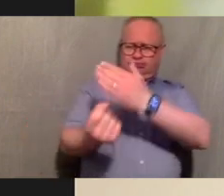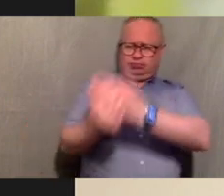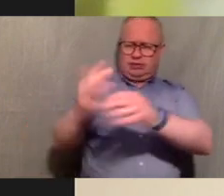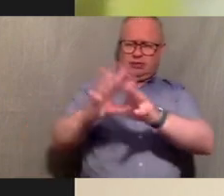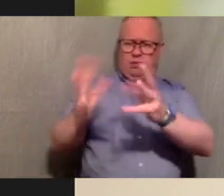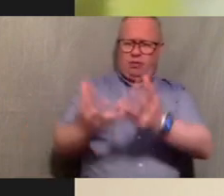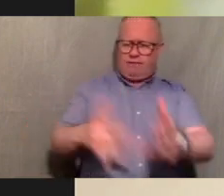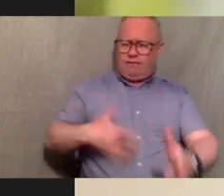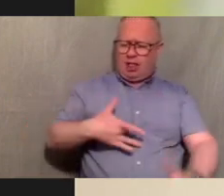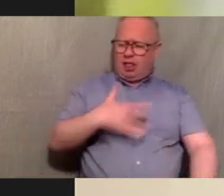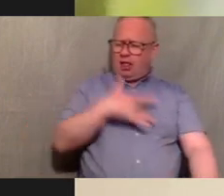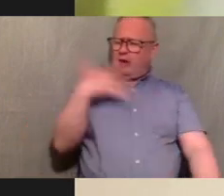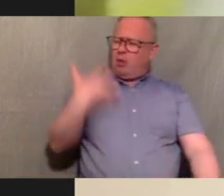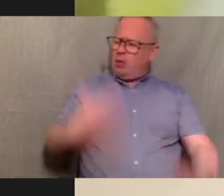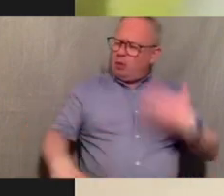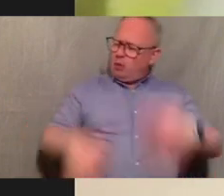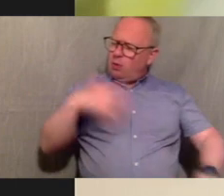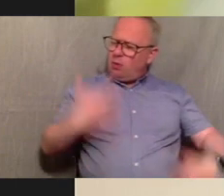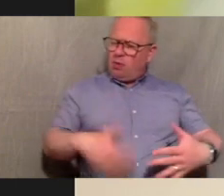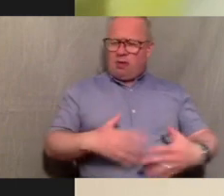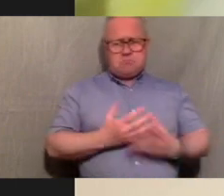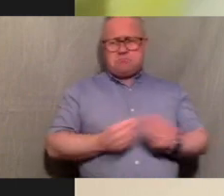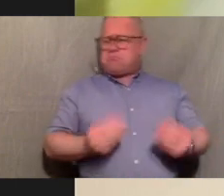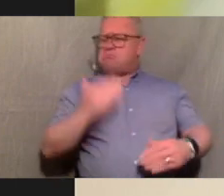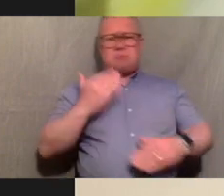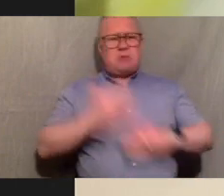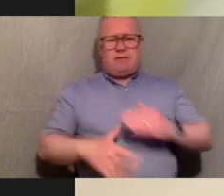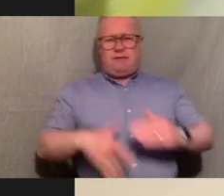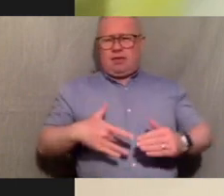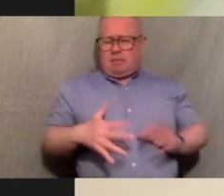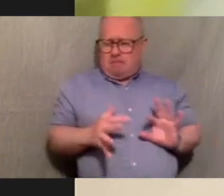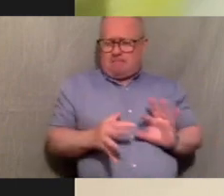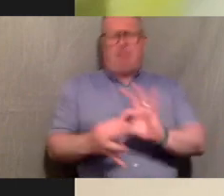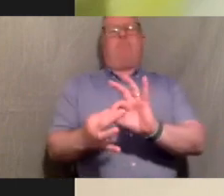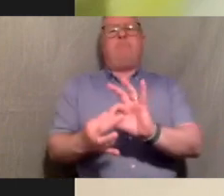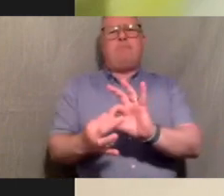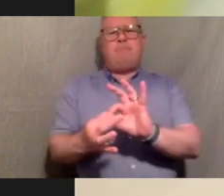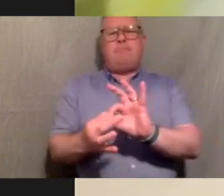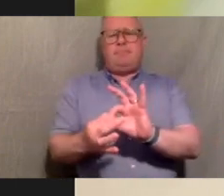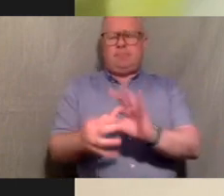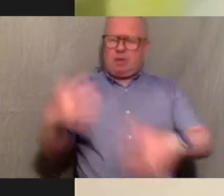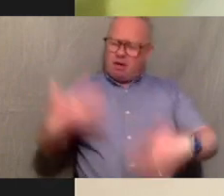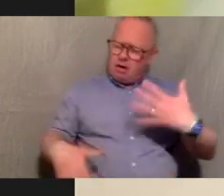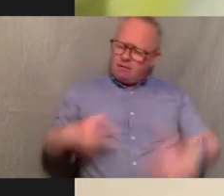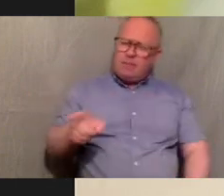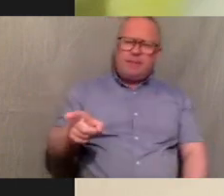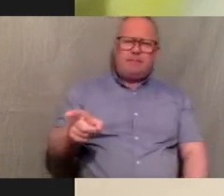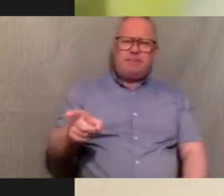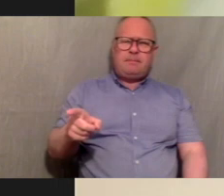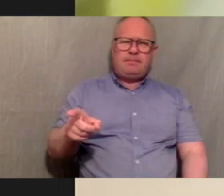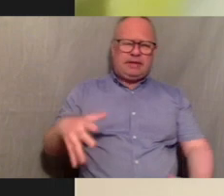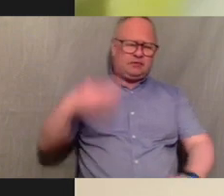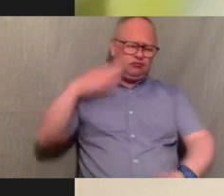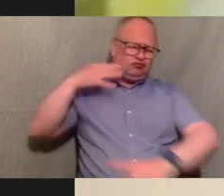doesn't really go away it just kind of like you resonate with them to a deeper point and like you can feel it